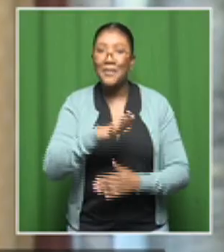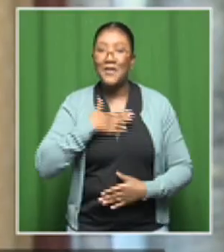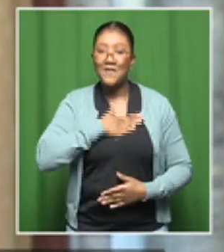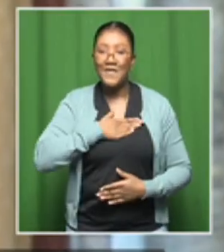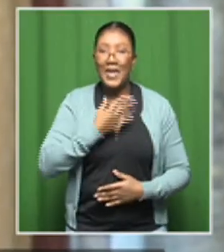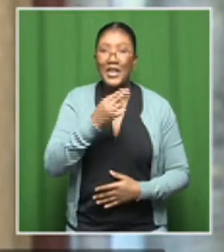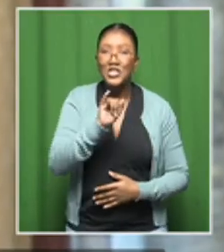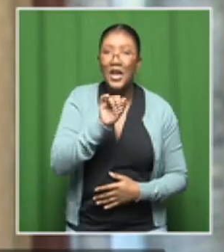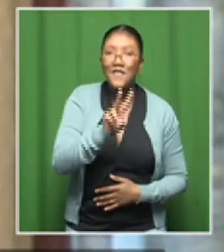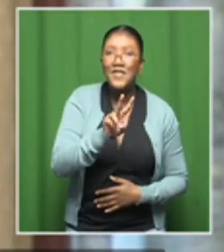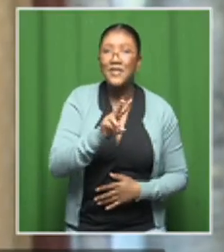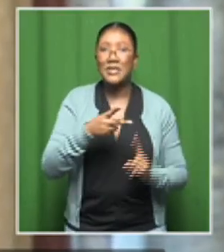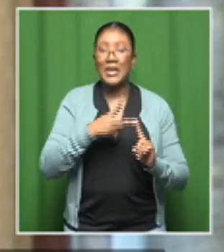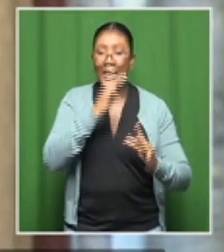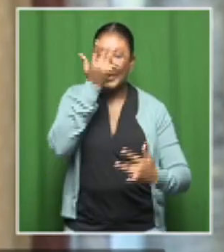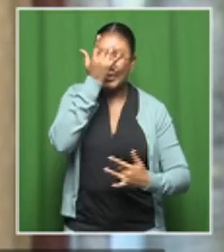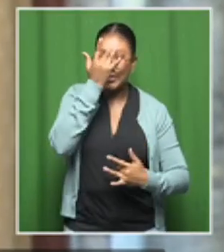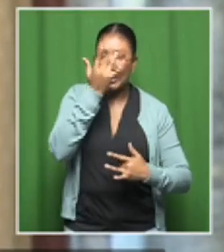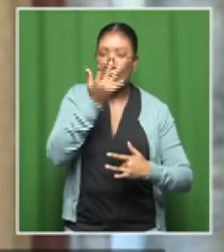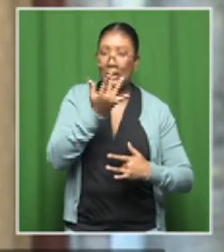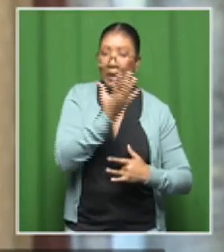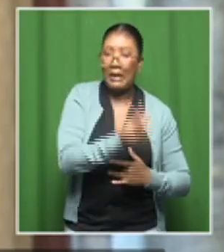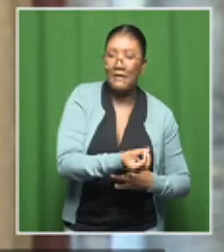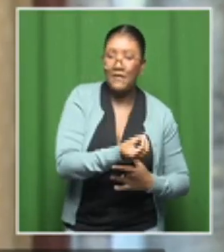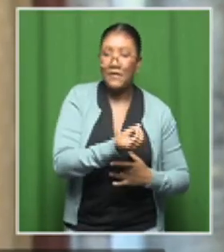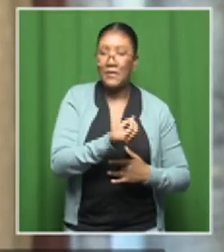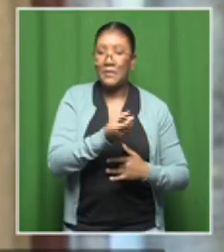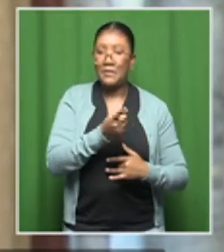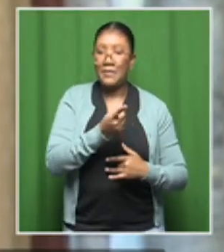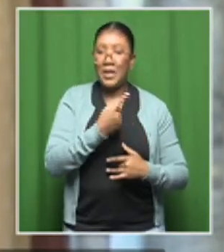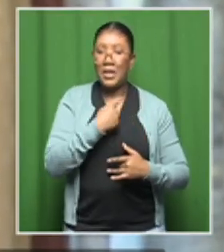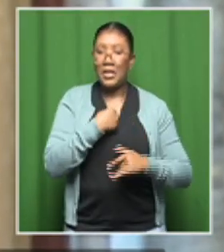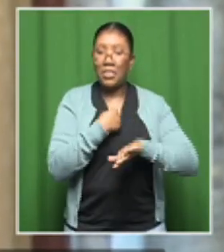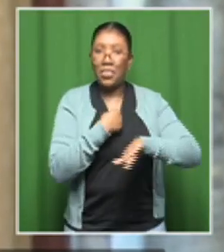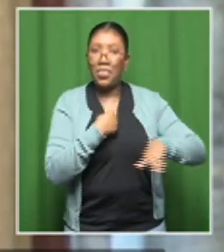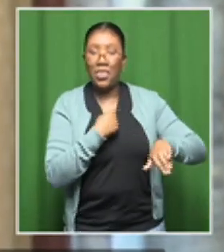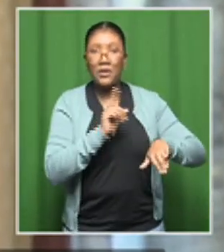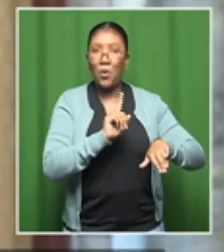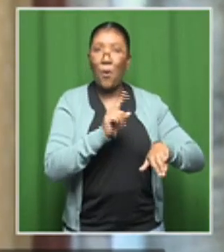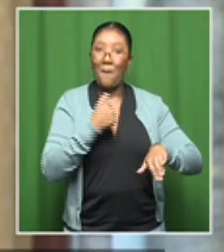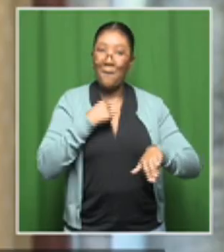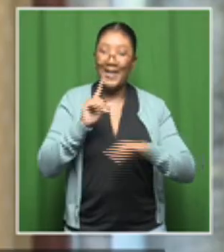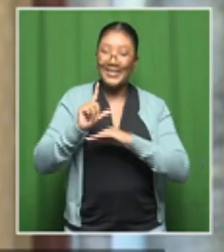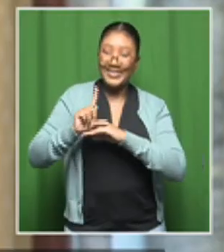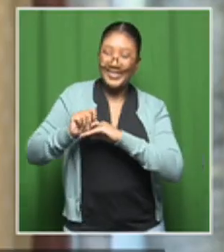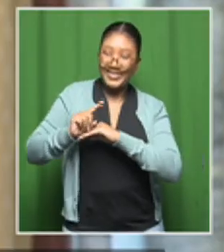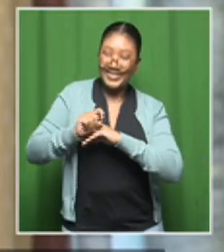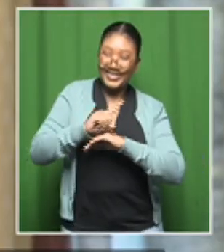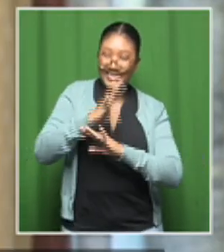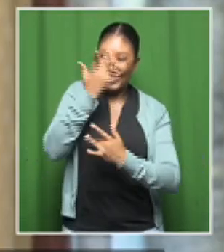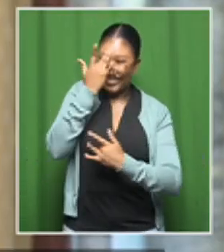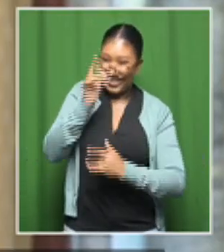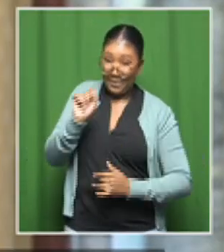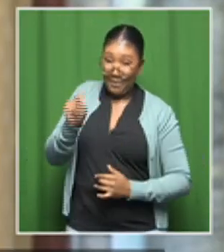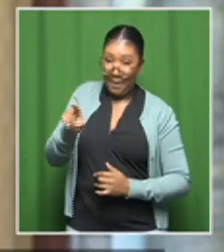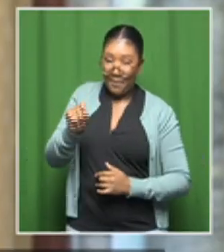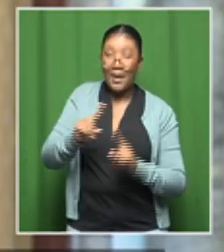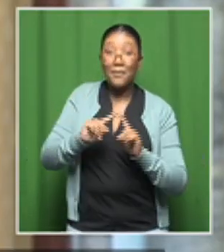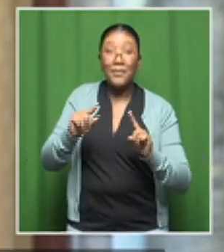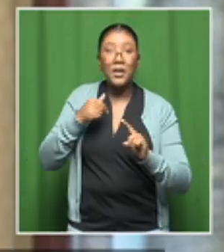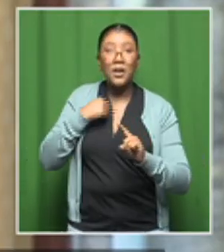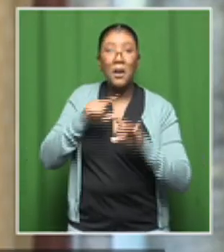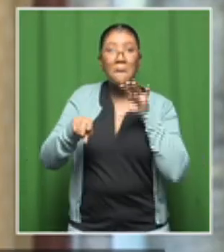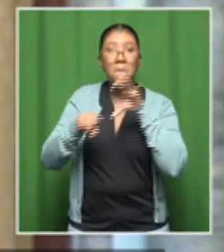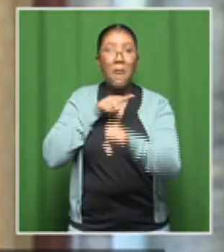the HIV and so forth. All of that was disproved. And then it came out that probably these infections,